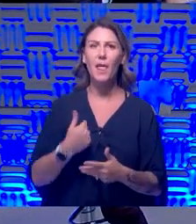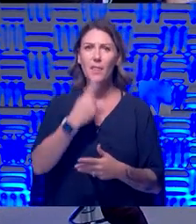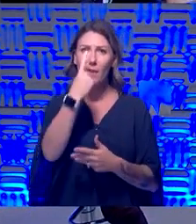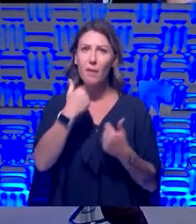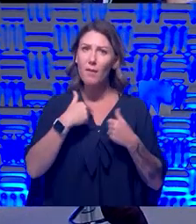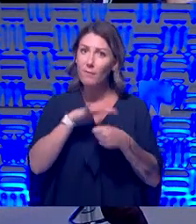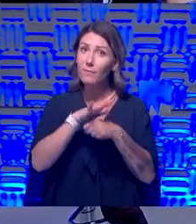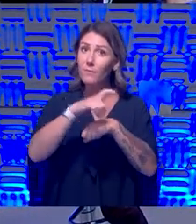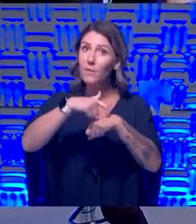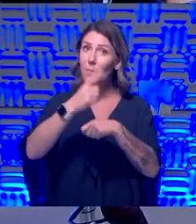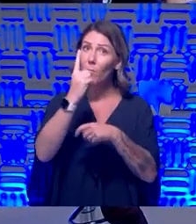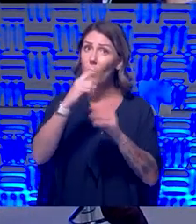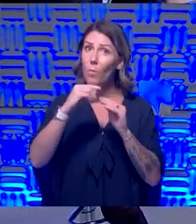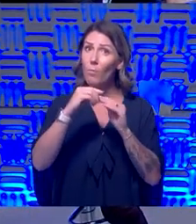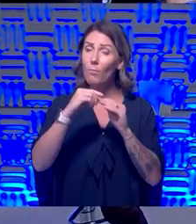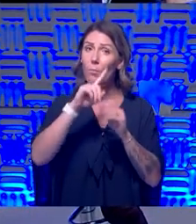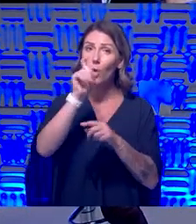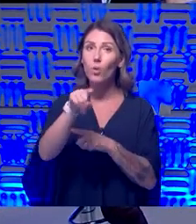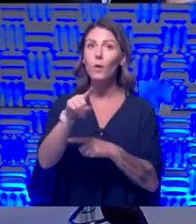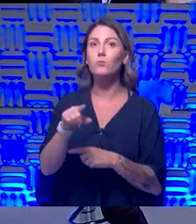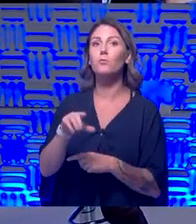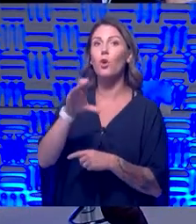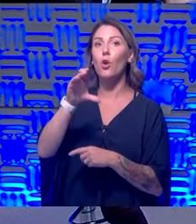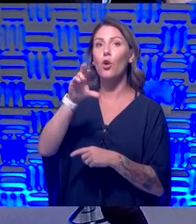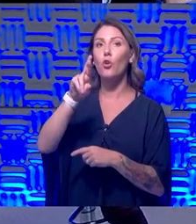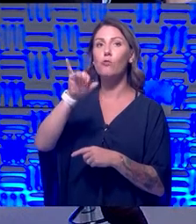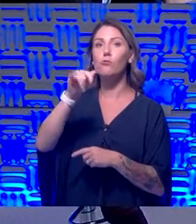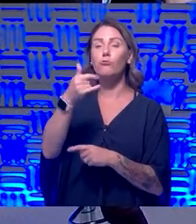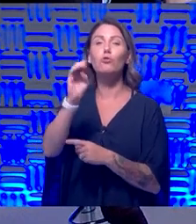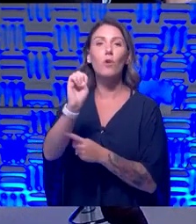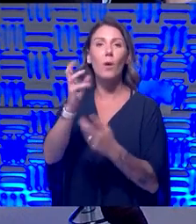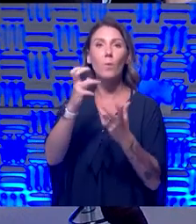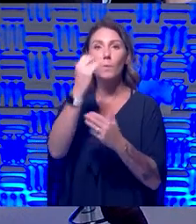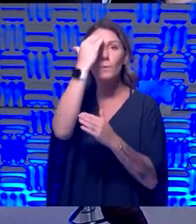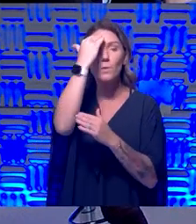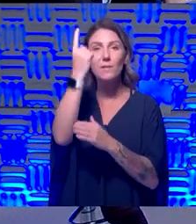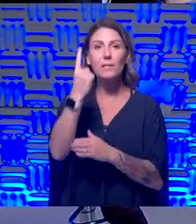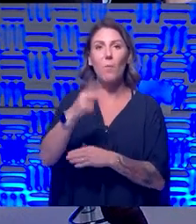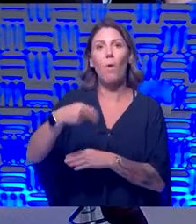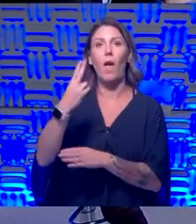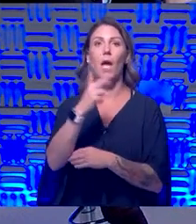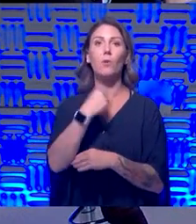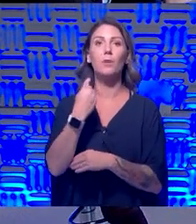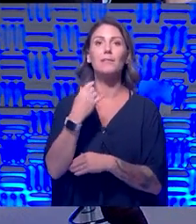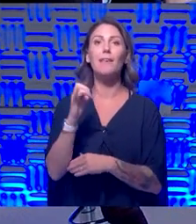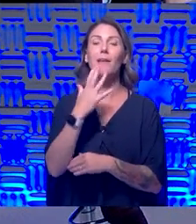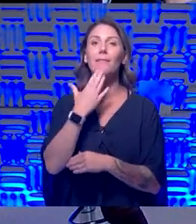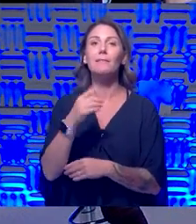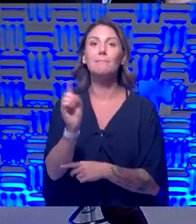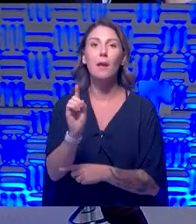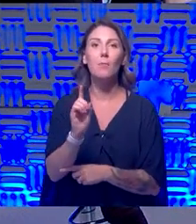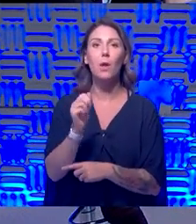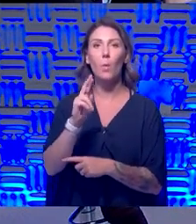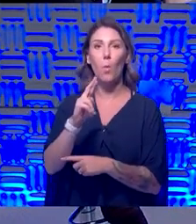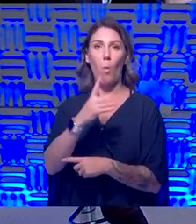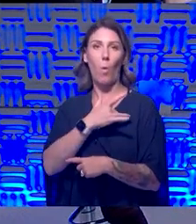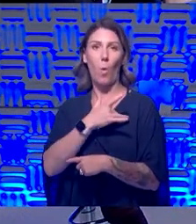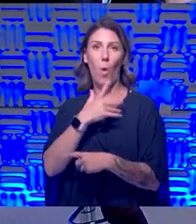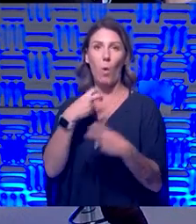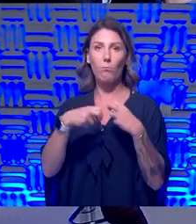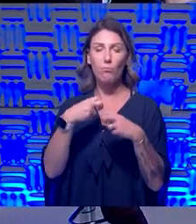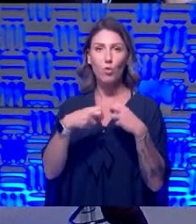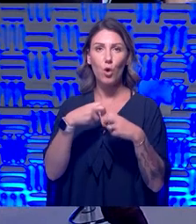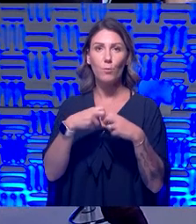one more question, then we'll wrap up. Craig wants to know, can someone that is a high risk, such as a diabetic or someone with heart problems,